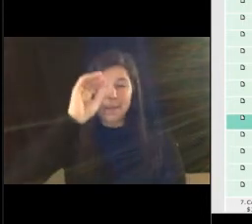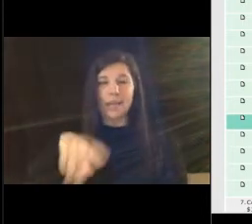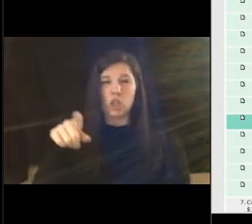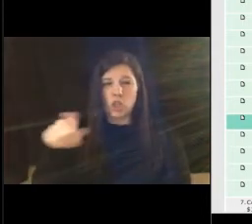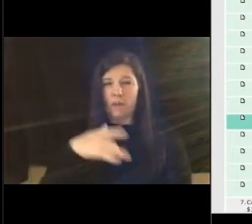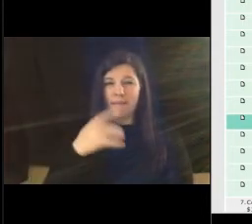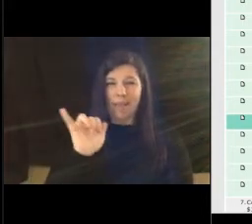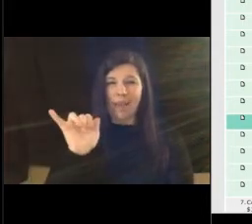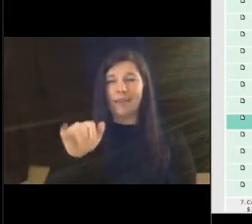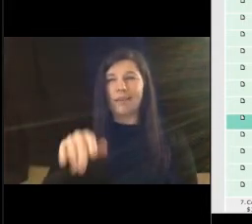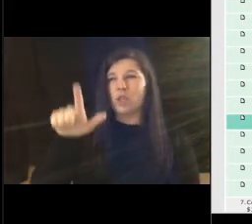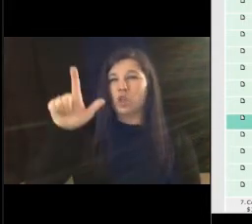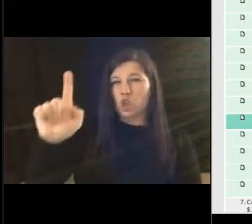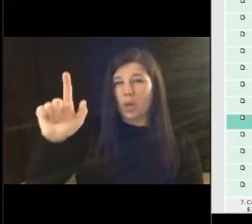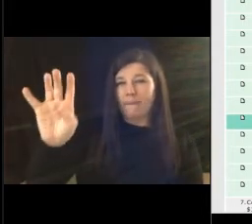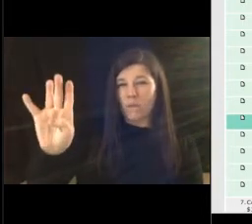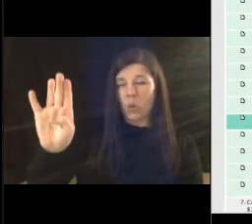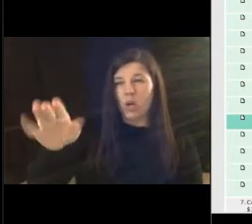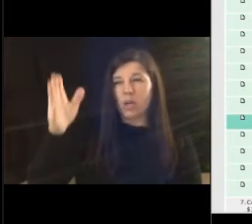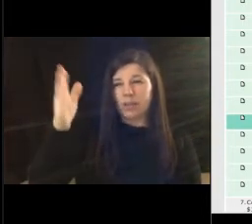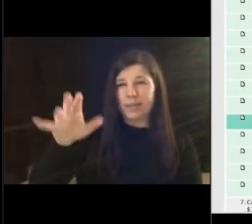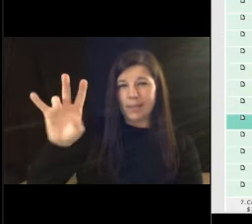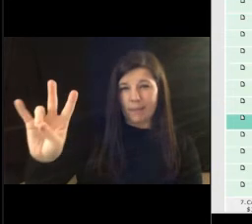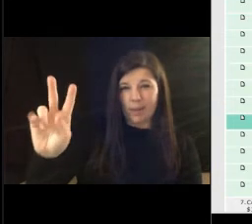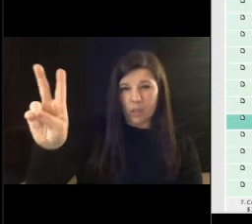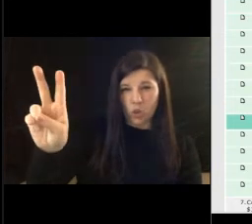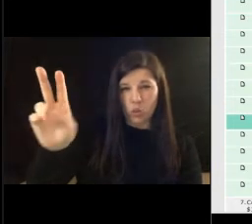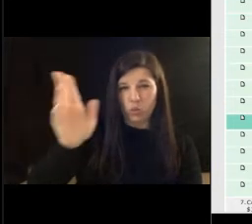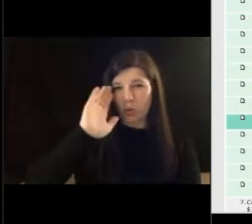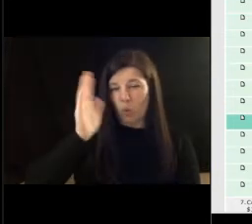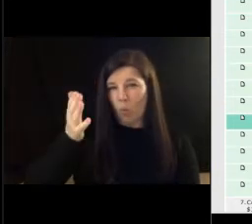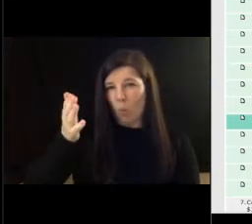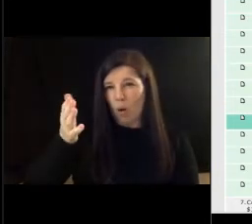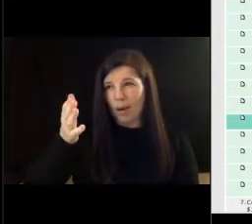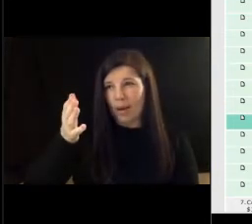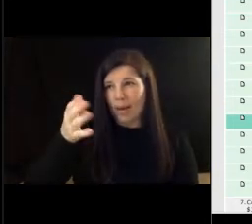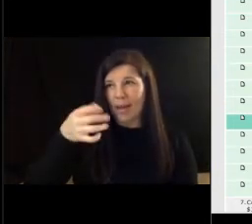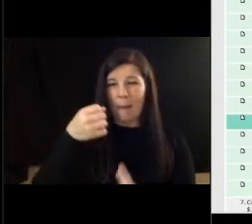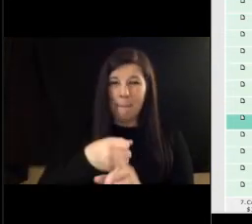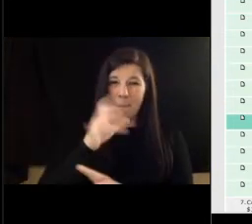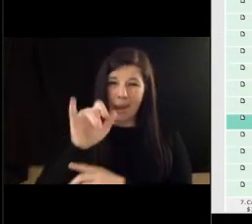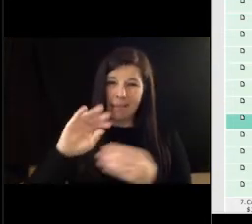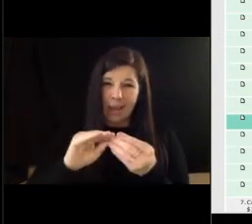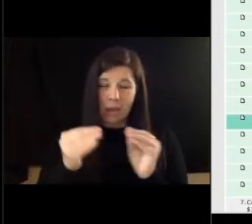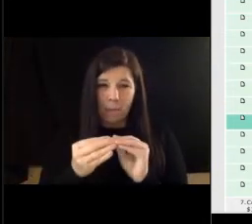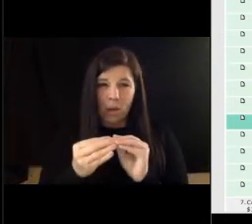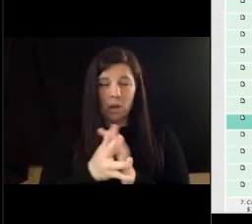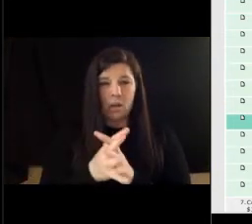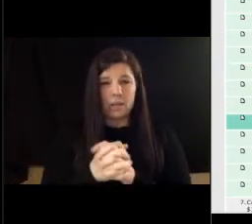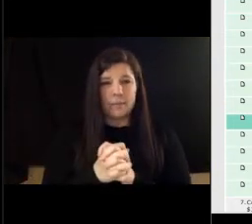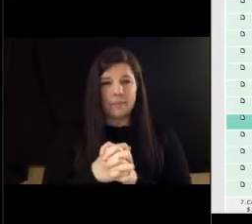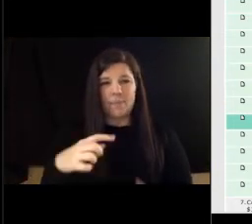24 uh 72 would would affect that in any way i i guess that's a hard